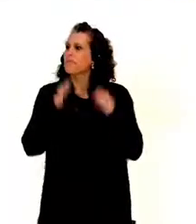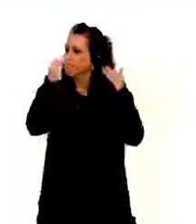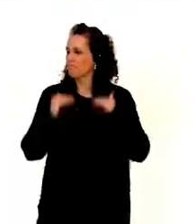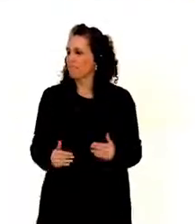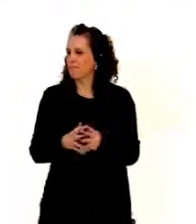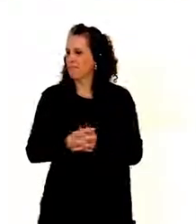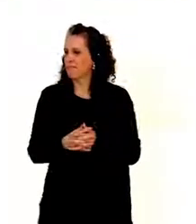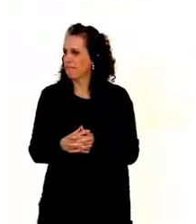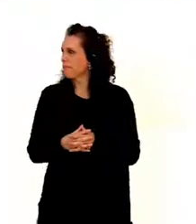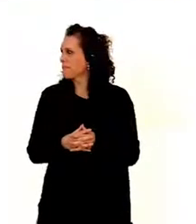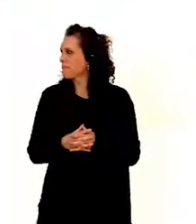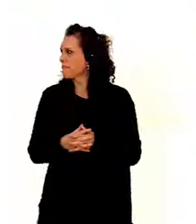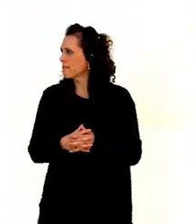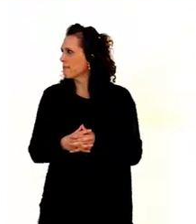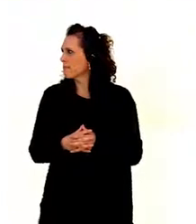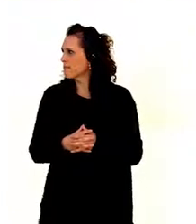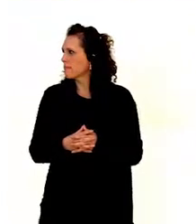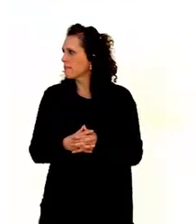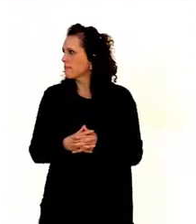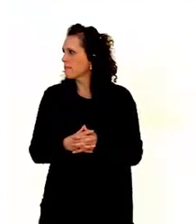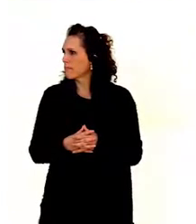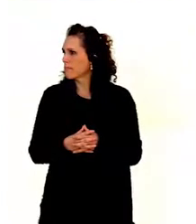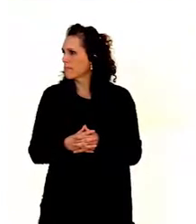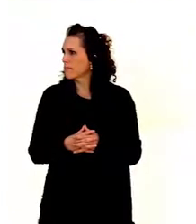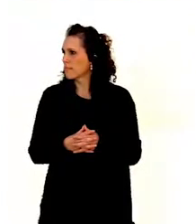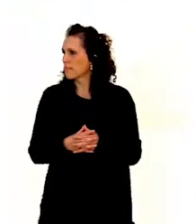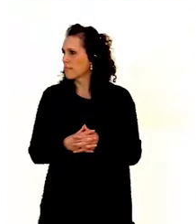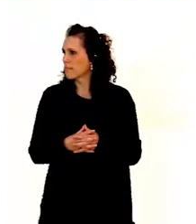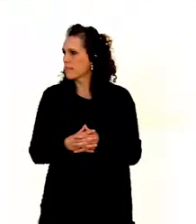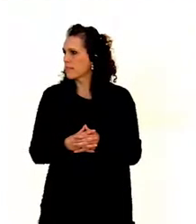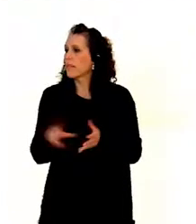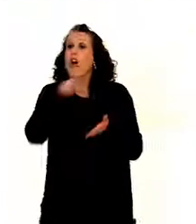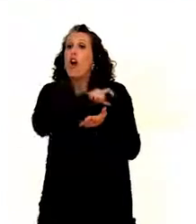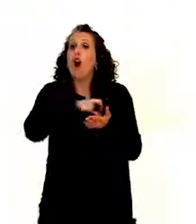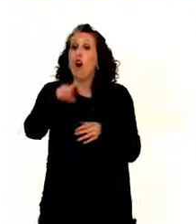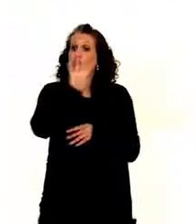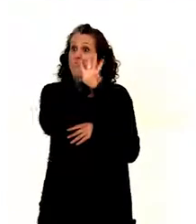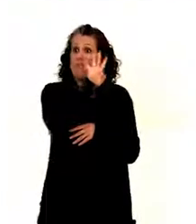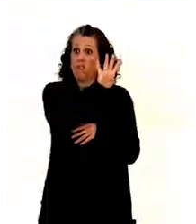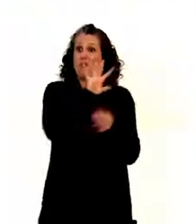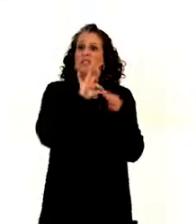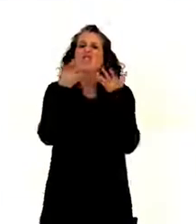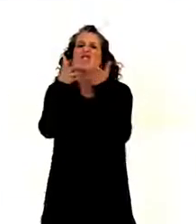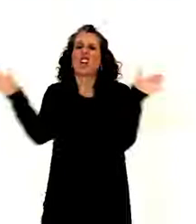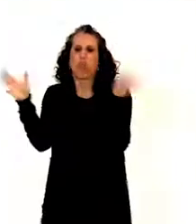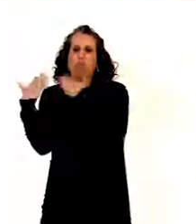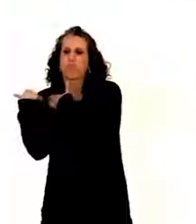Well, I always like to say that articles four on general obligations and five on equality and non